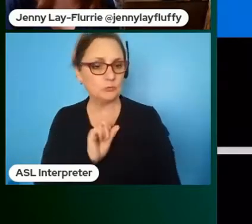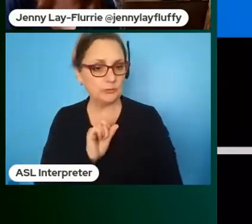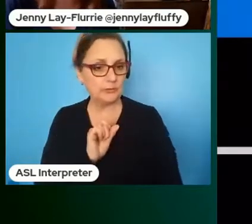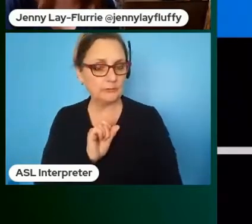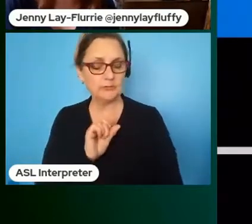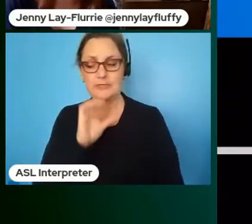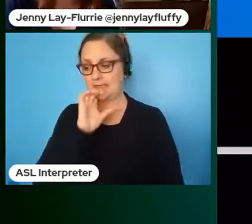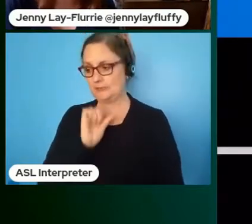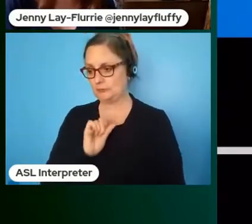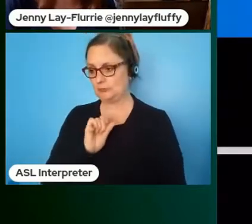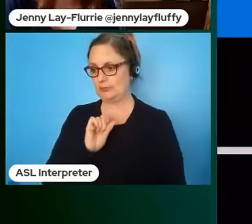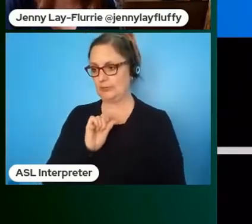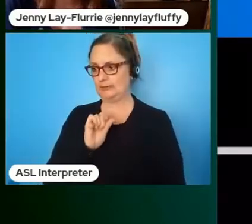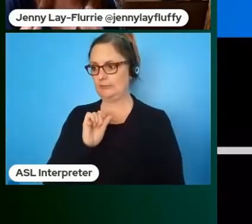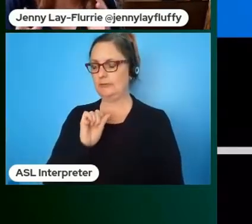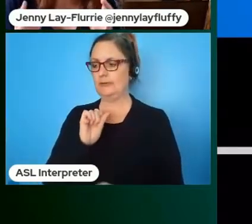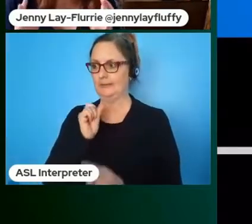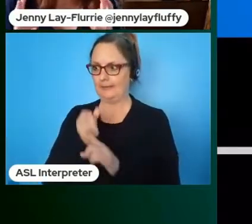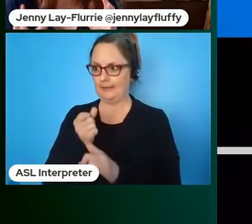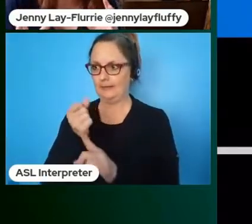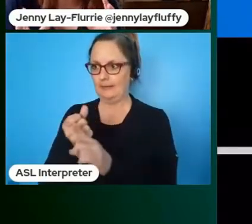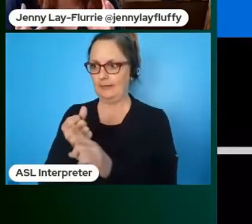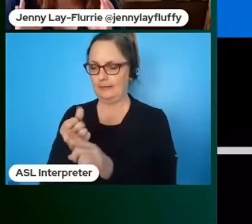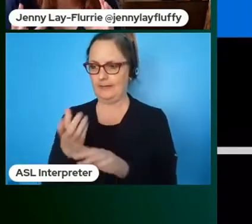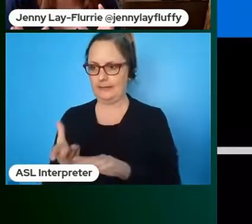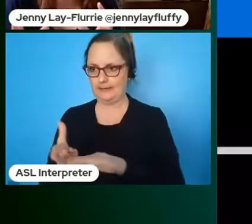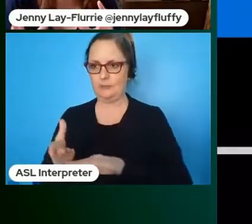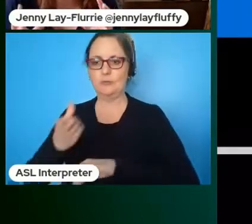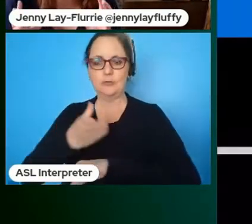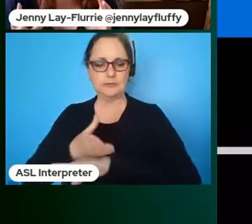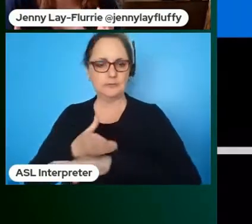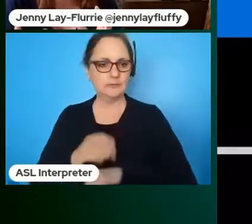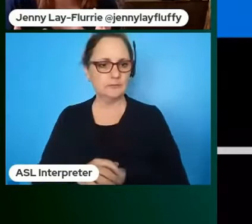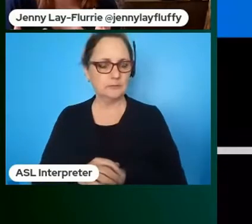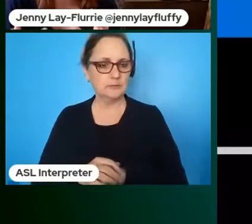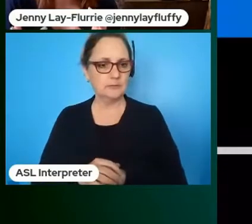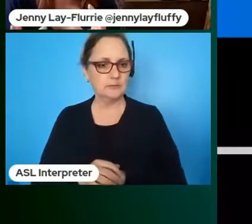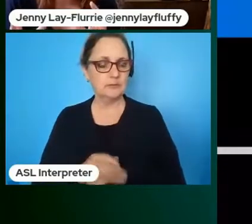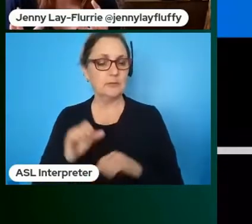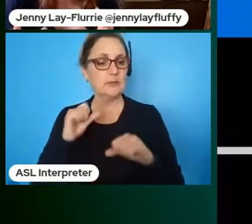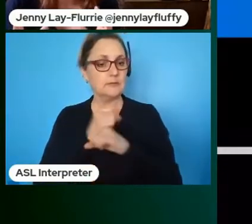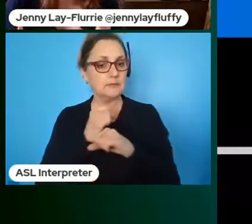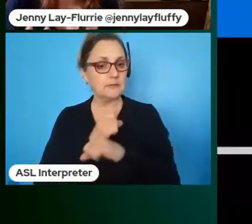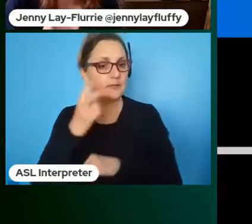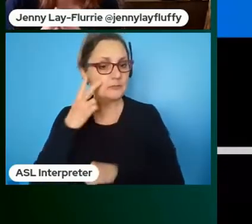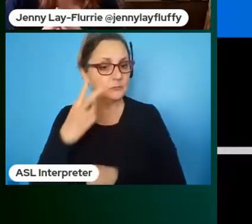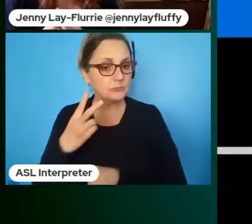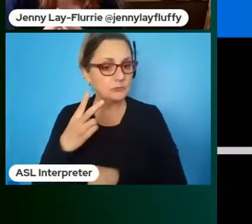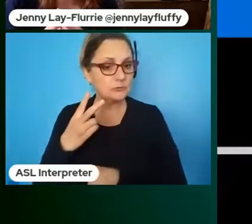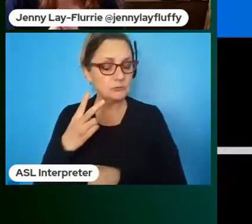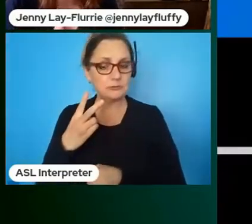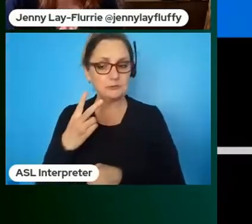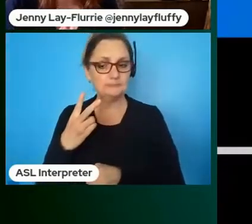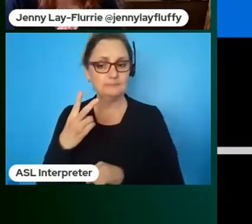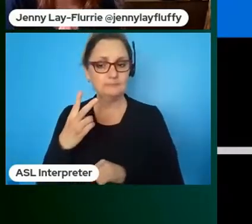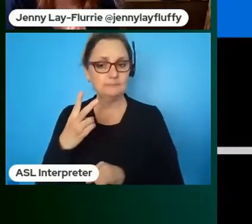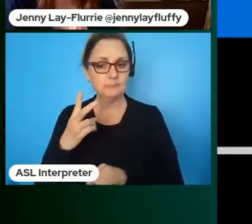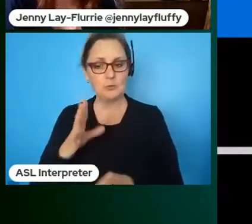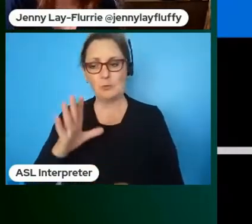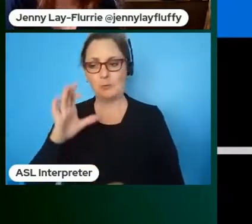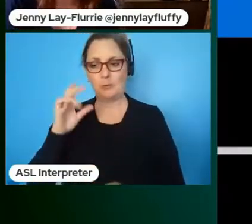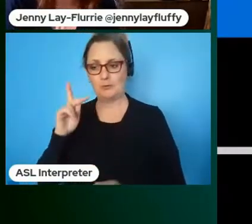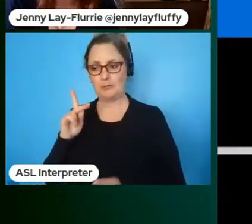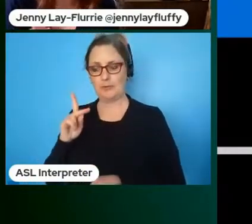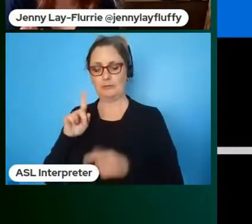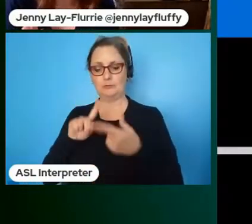dramatically increase and the biggest statistics that we see uh actually date back to what was collated in the